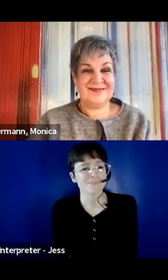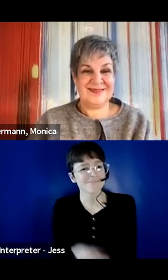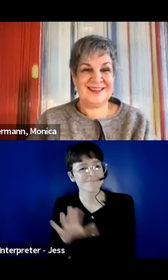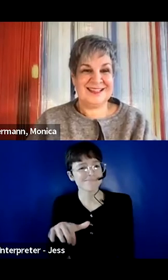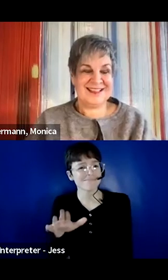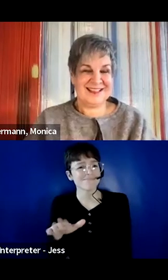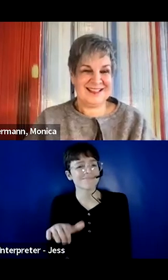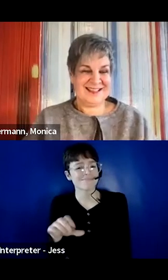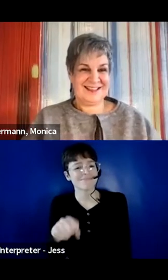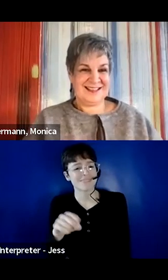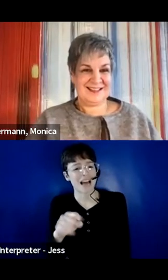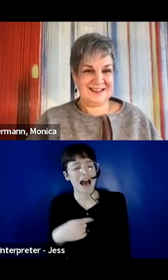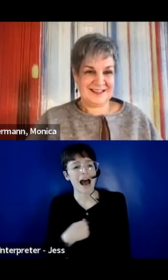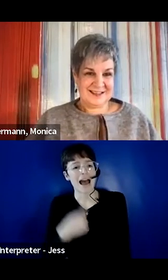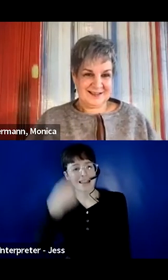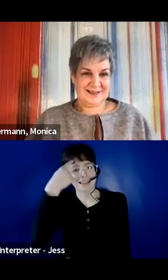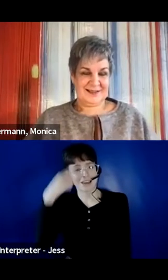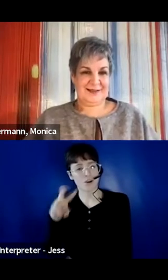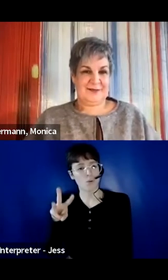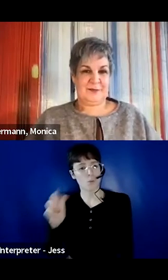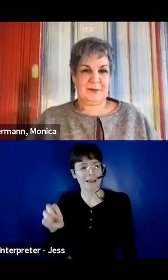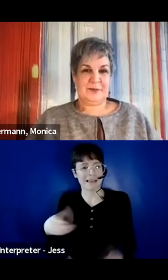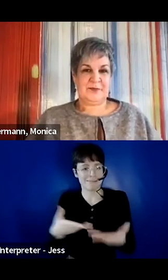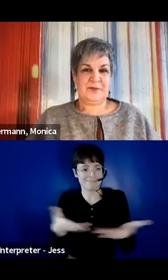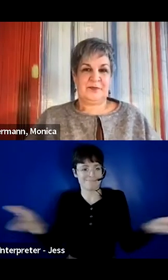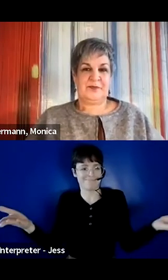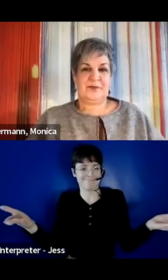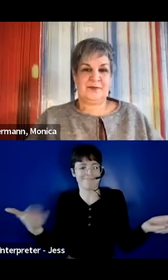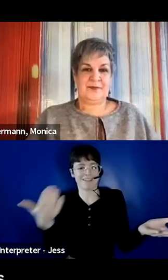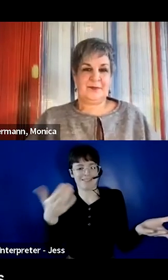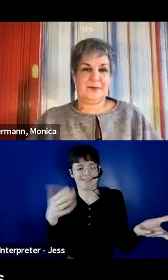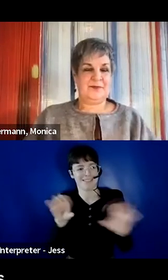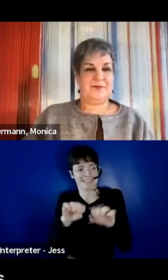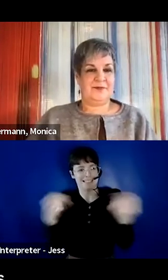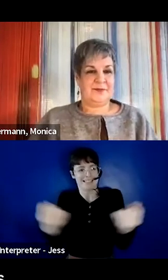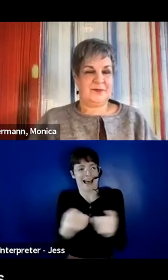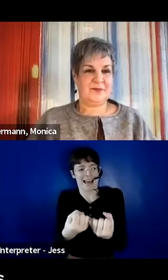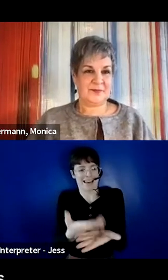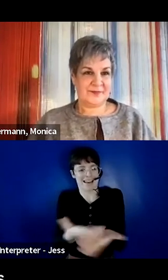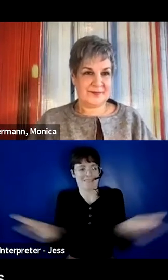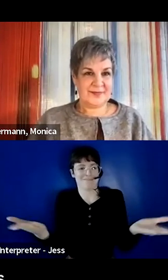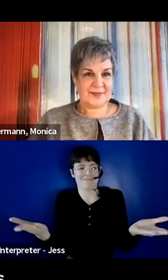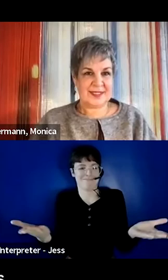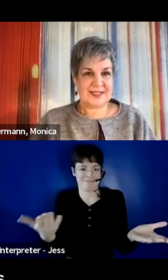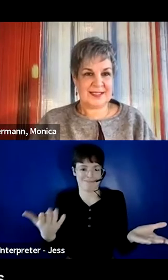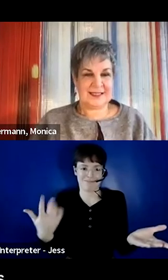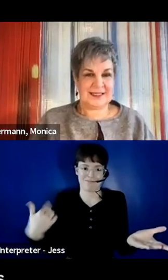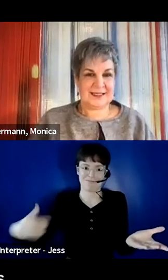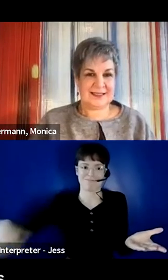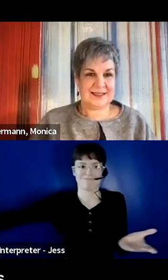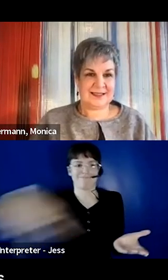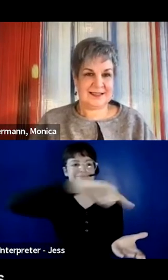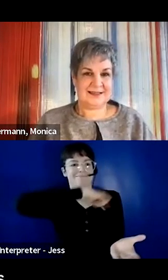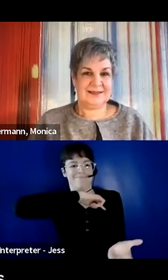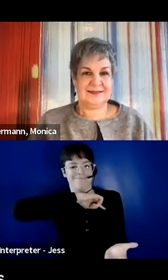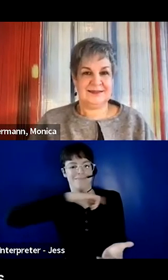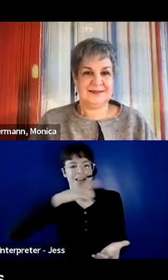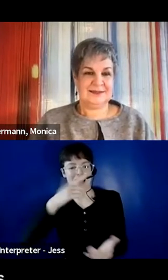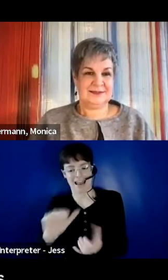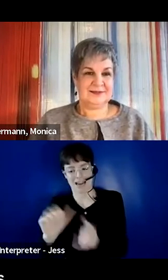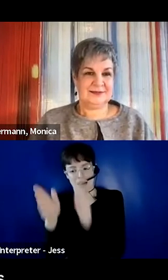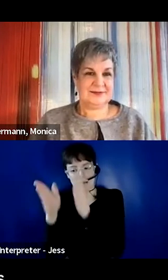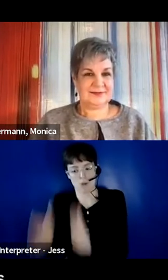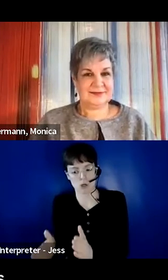we as a society, we in the, how can we advocate individuals with